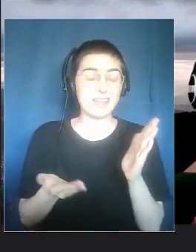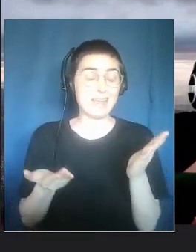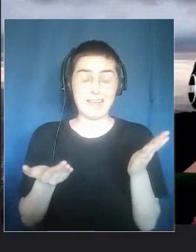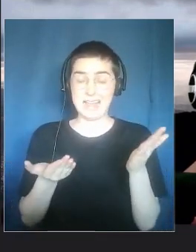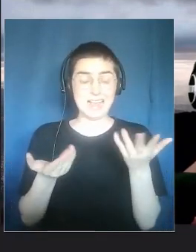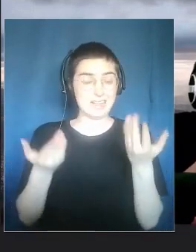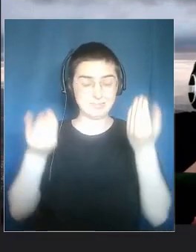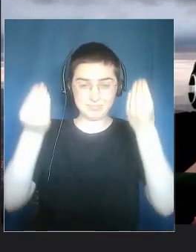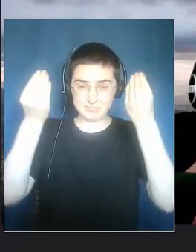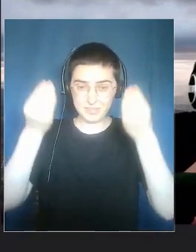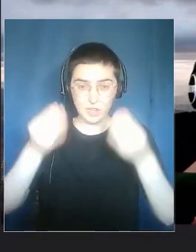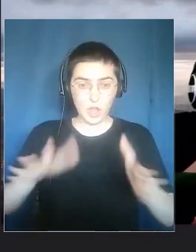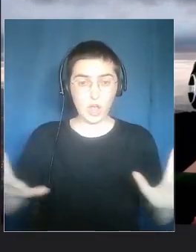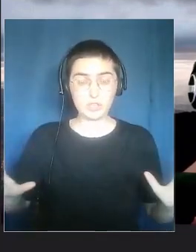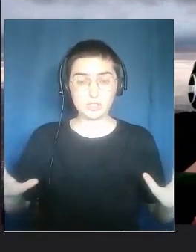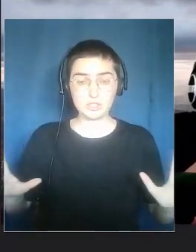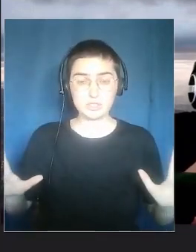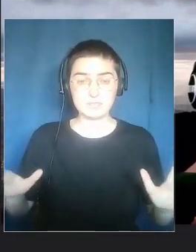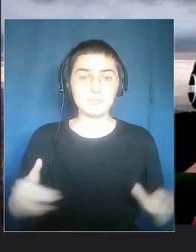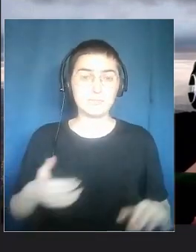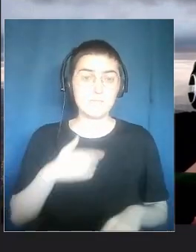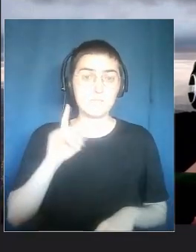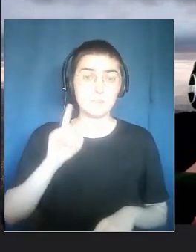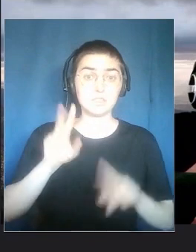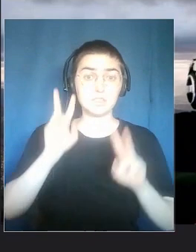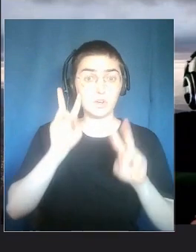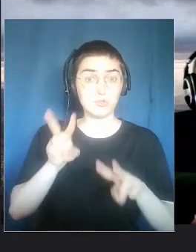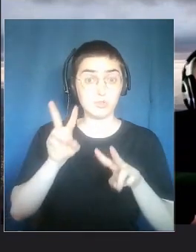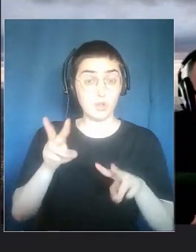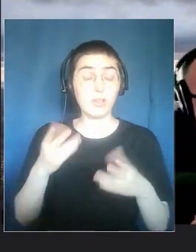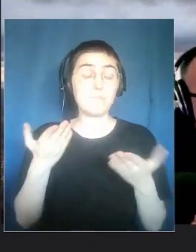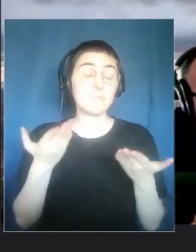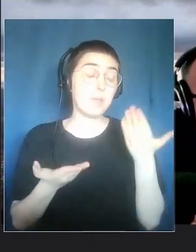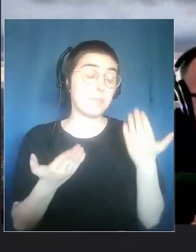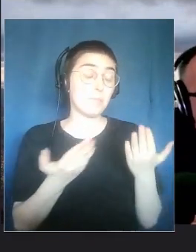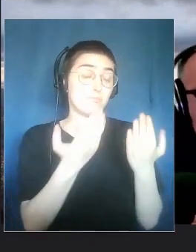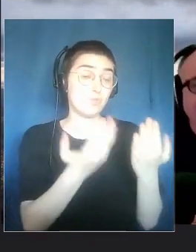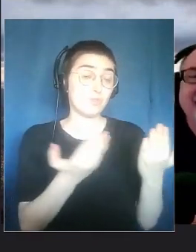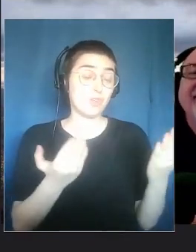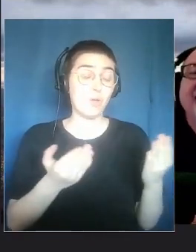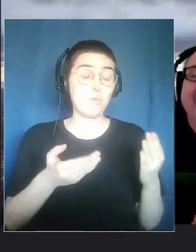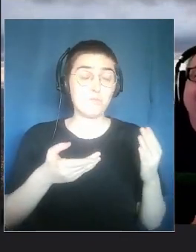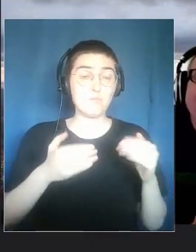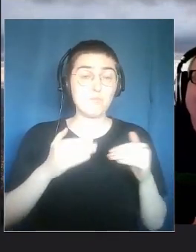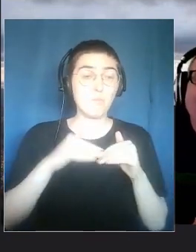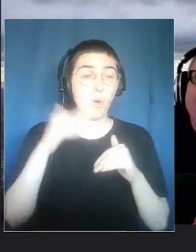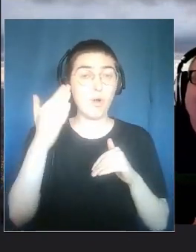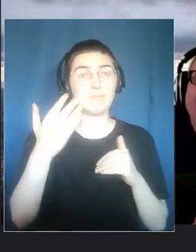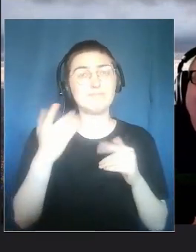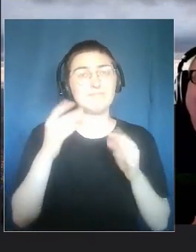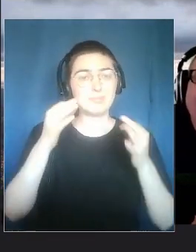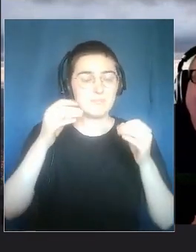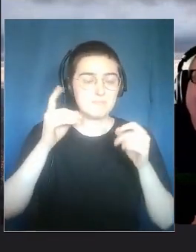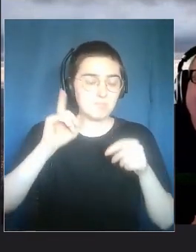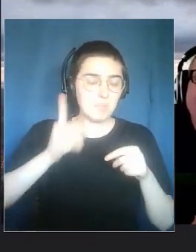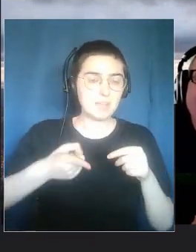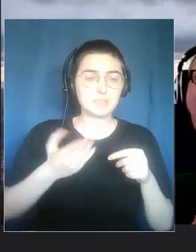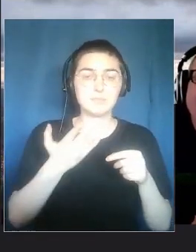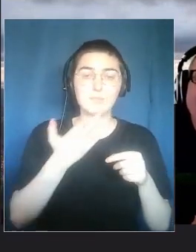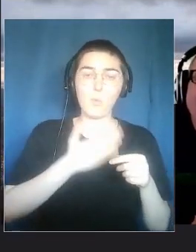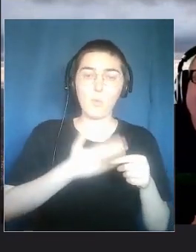They skeptical because they think they might lose control. In the case of museums, it's more related